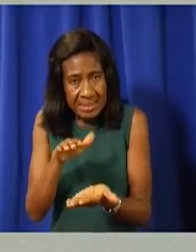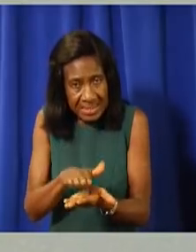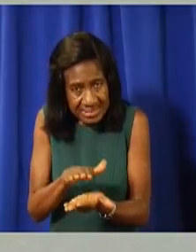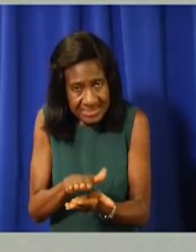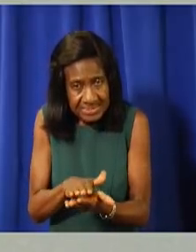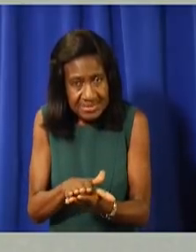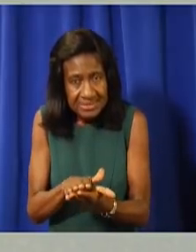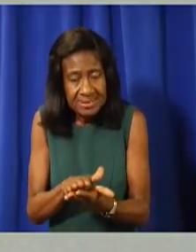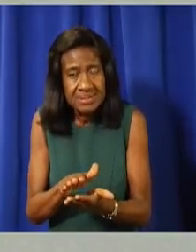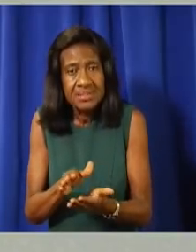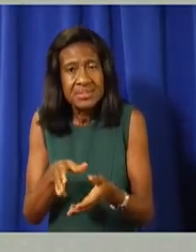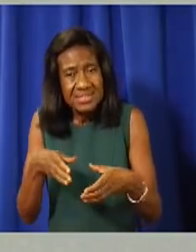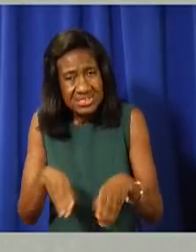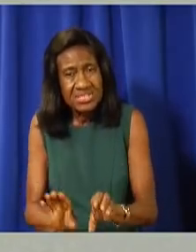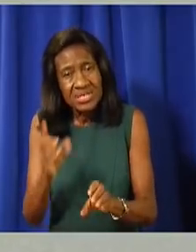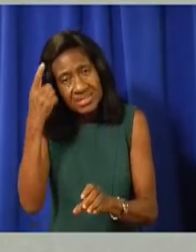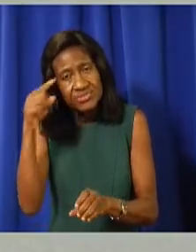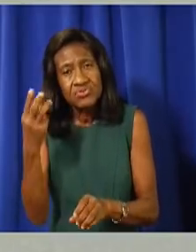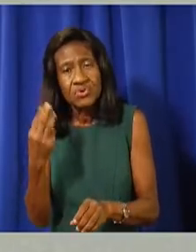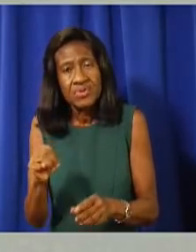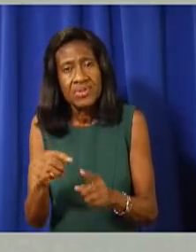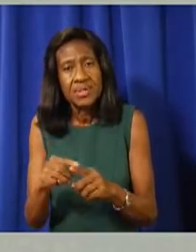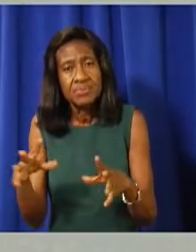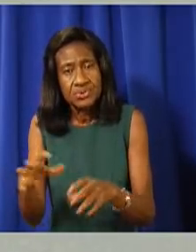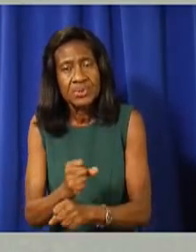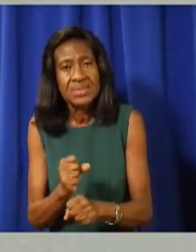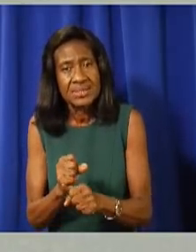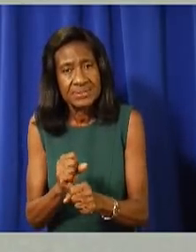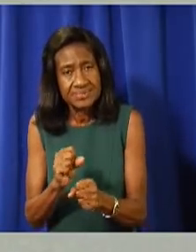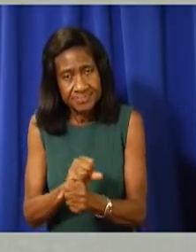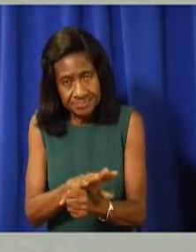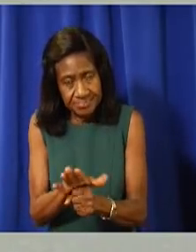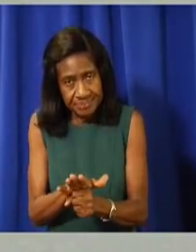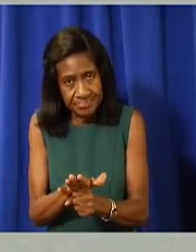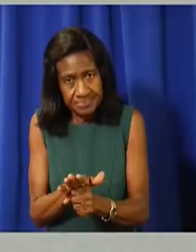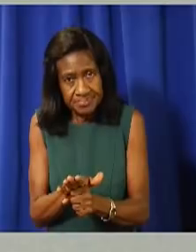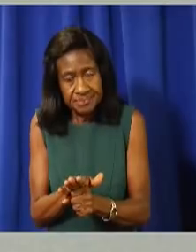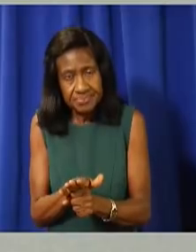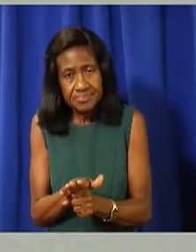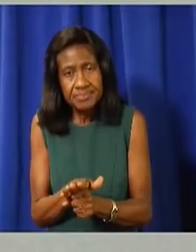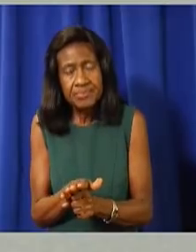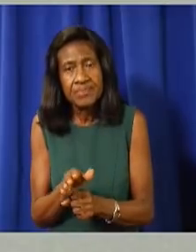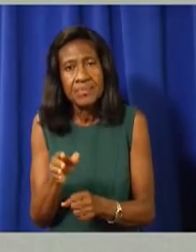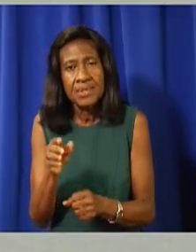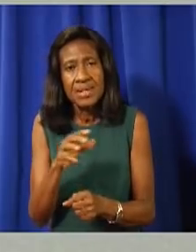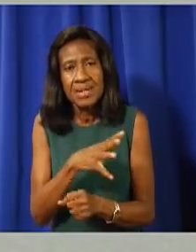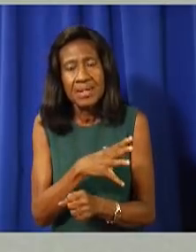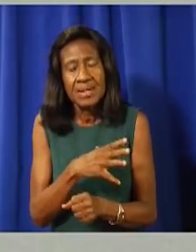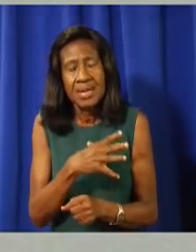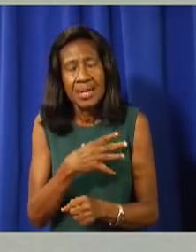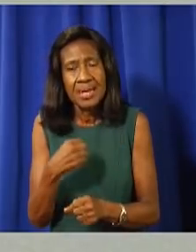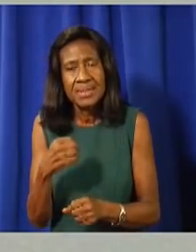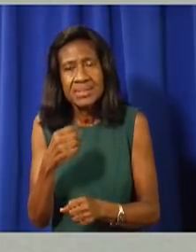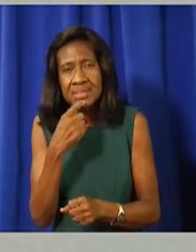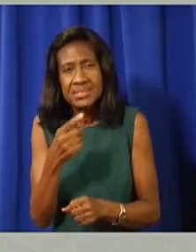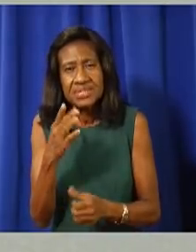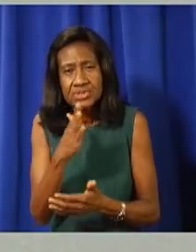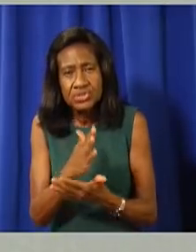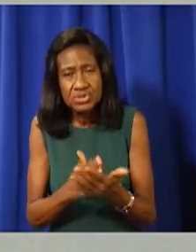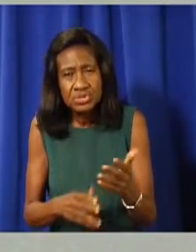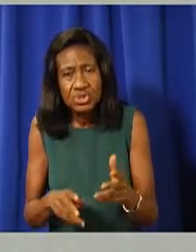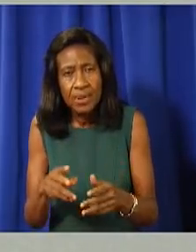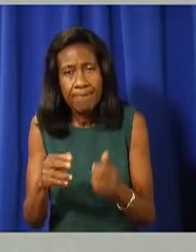true here as evidenced by our recent positive results. We know that some countries have had higher